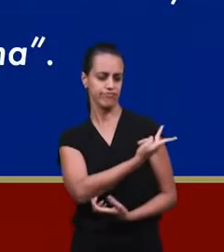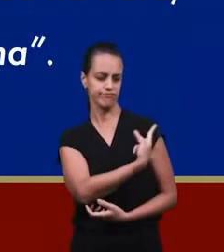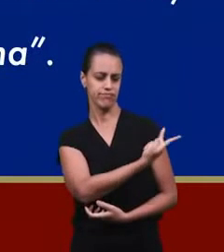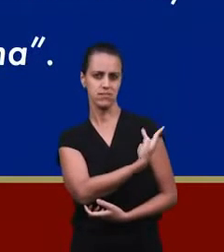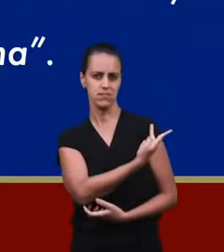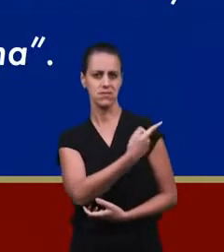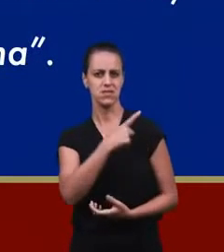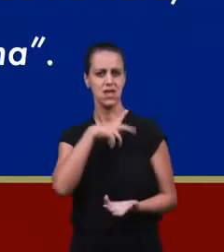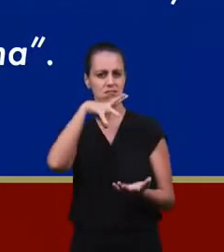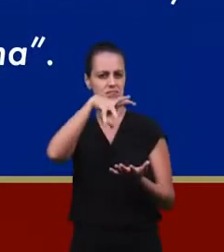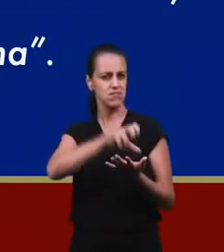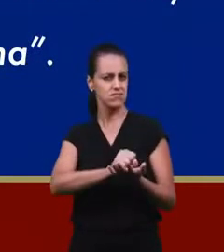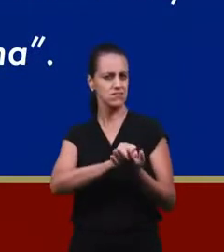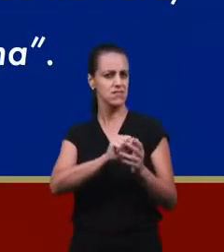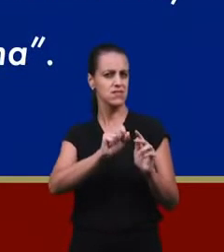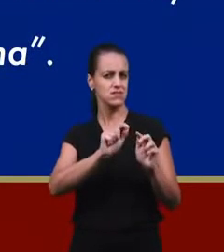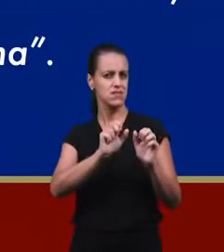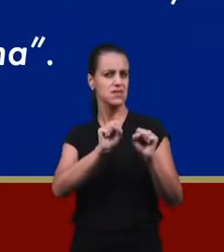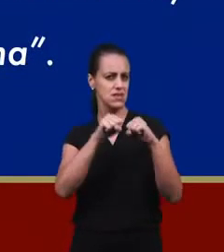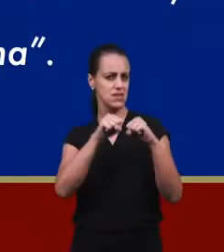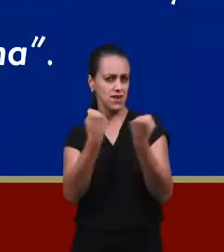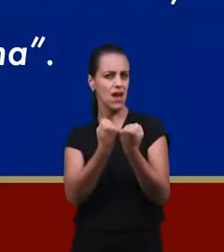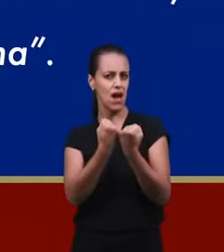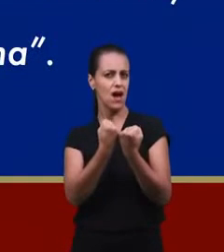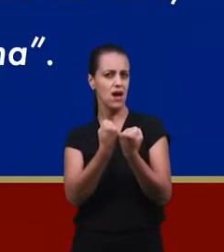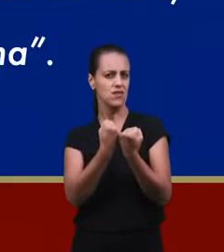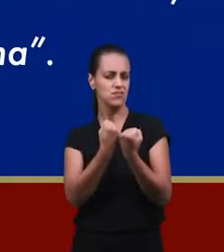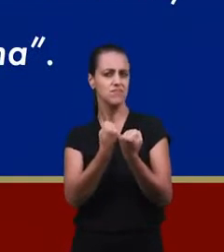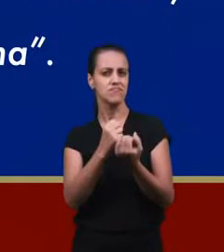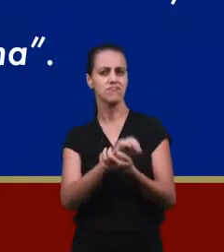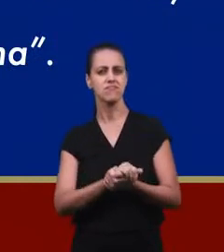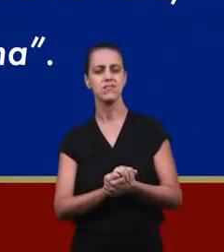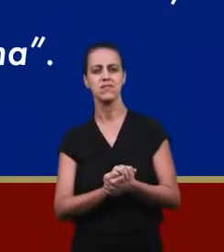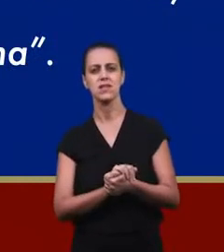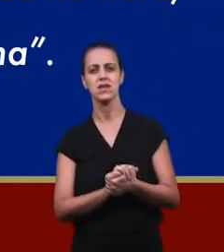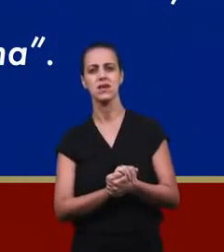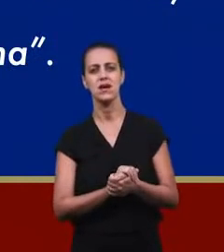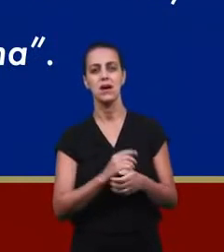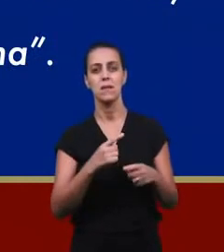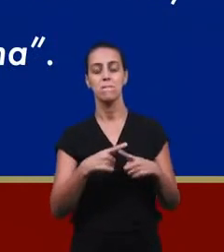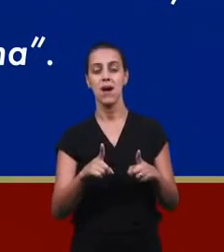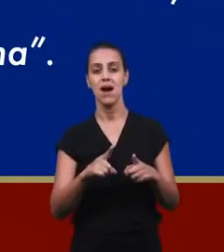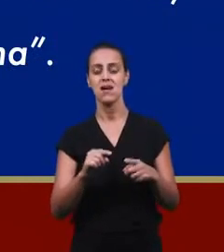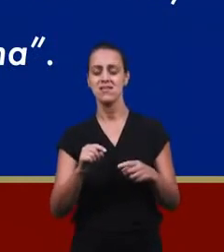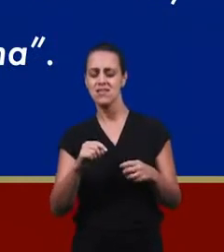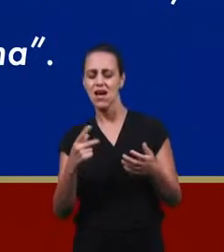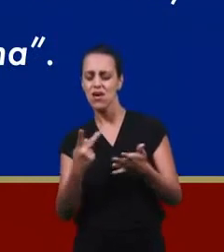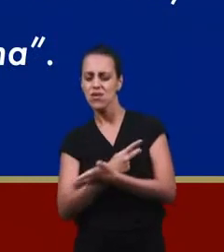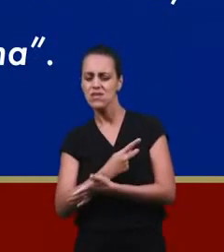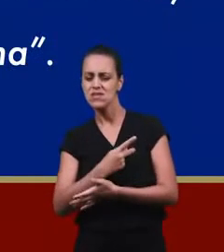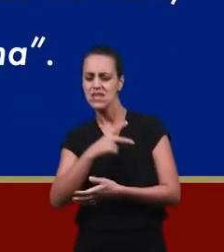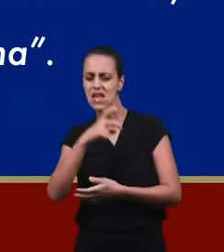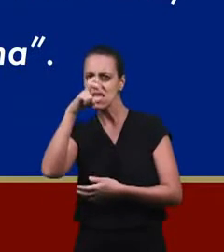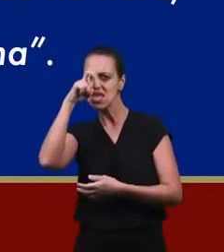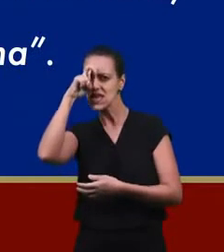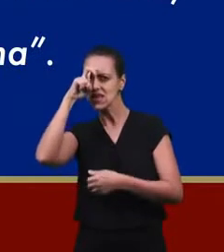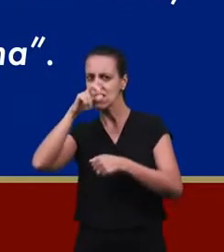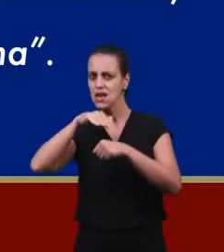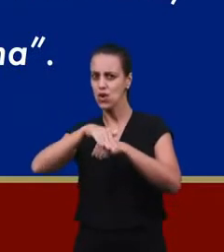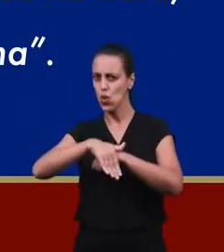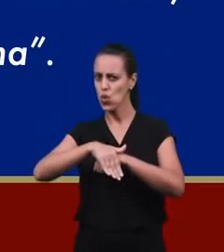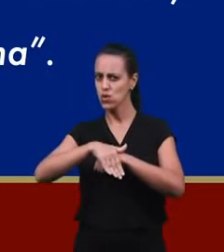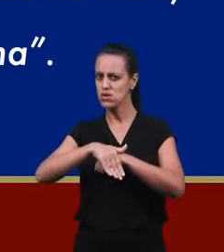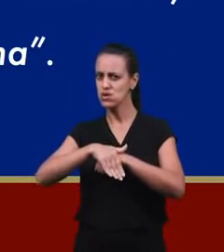were signed up for a seminar that would take place on a specific weekend. On Thursday night, that is,